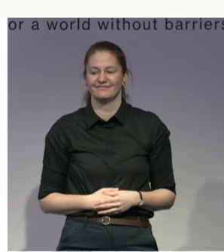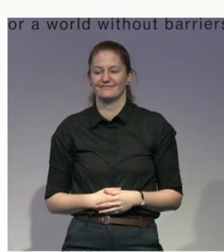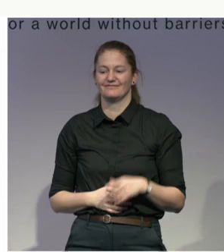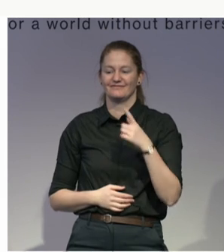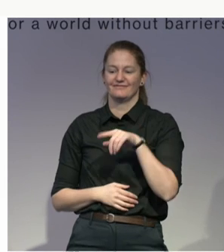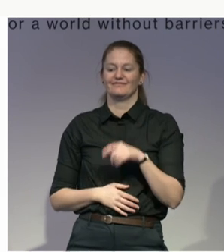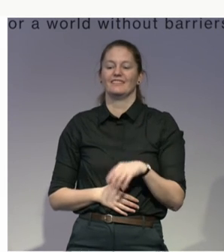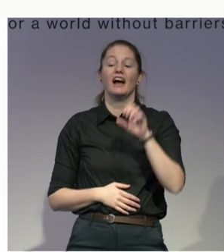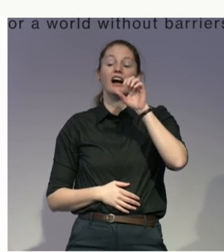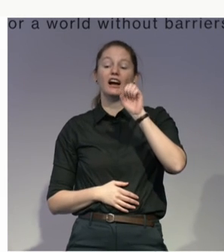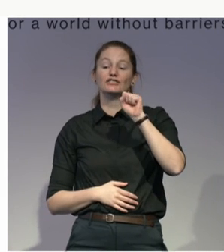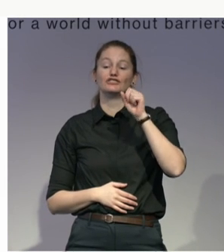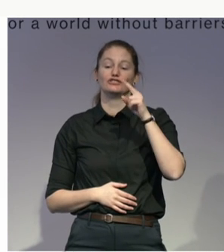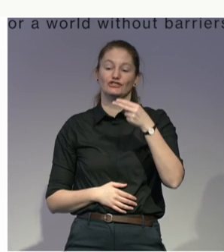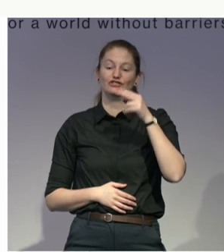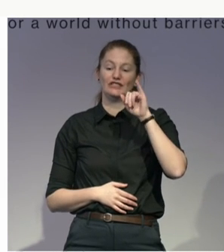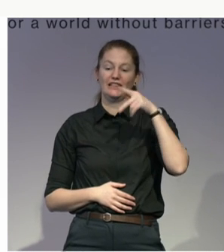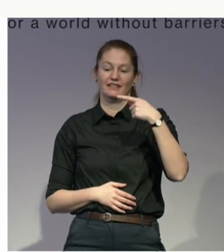talking a little bit about iDragon 4.